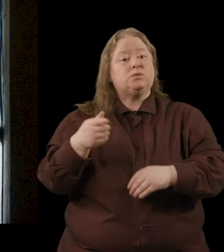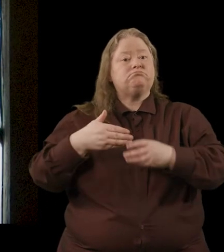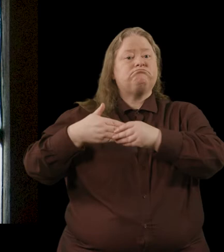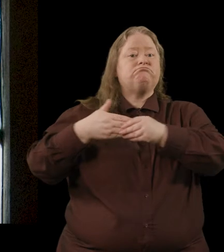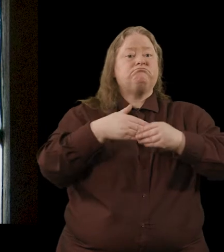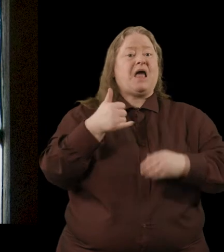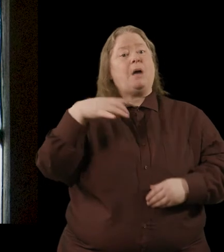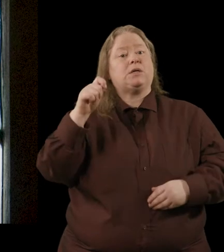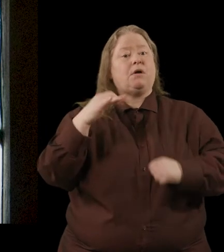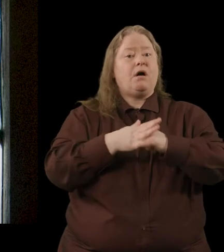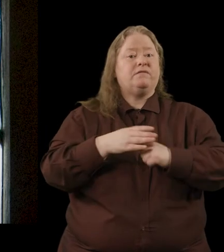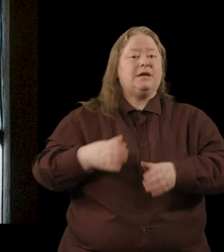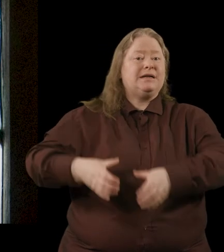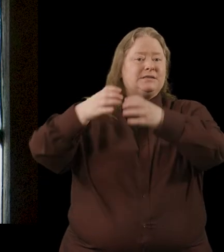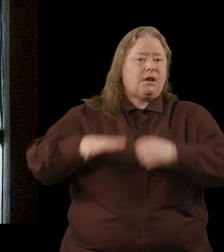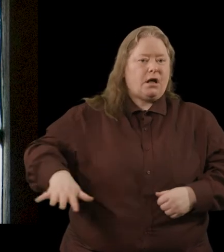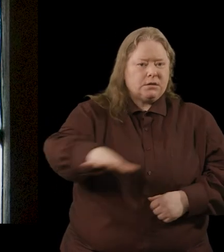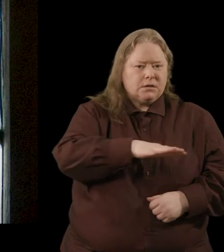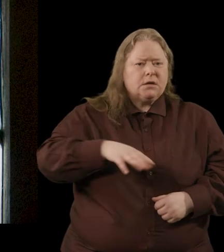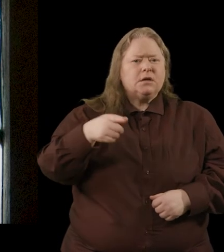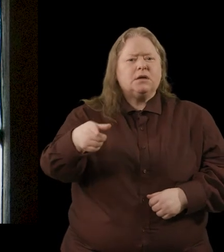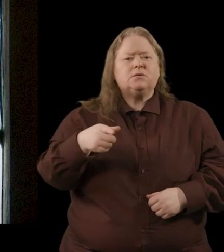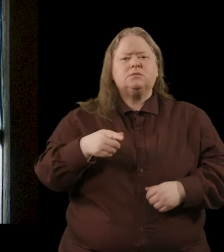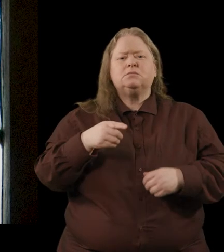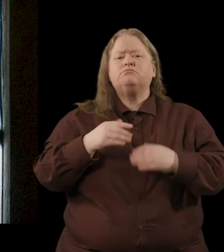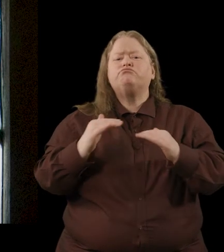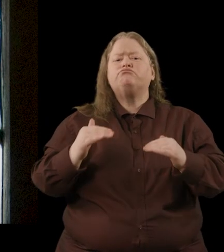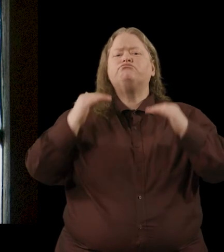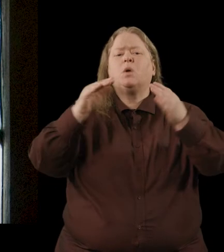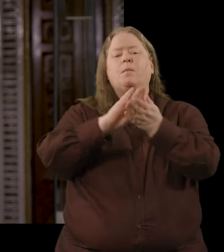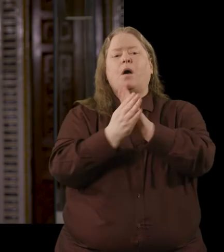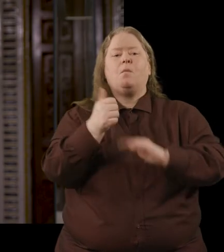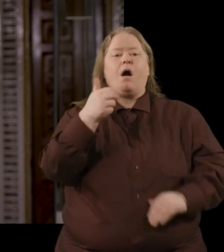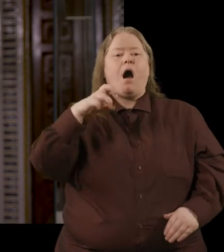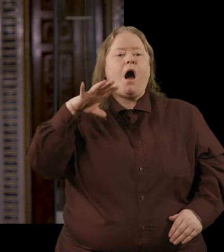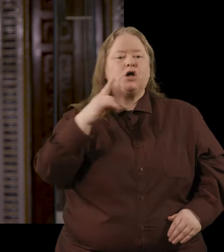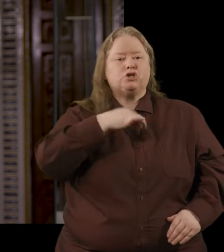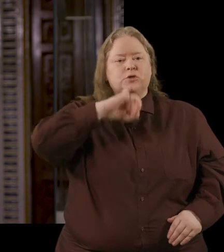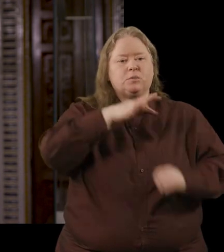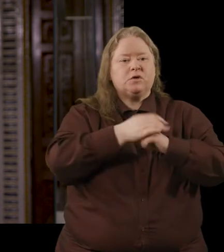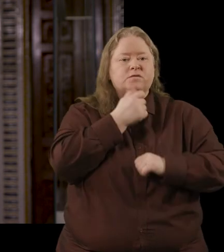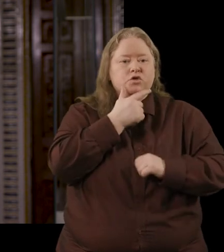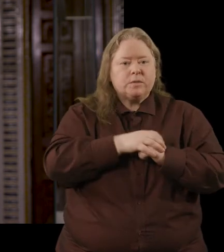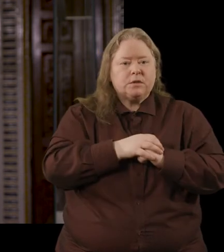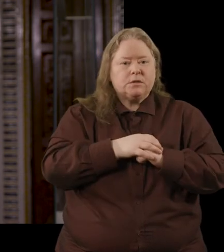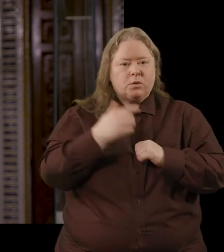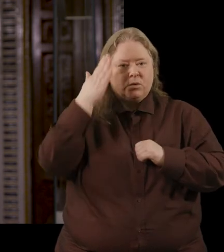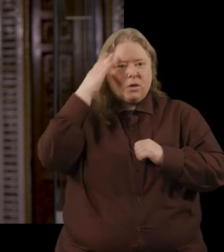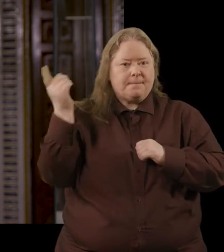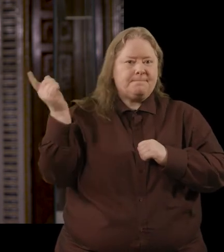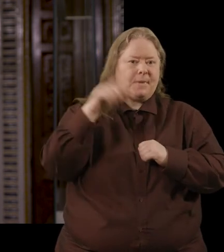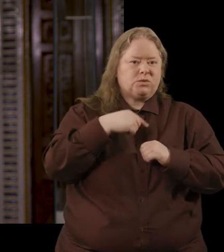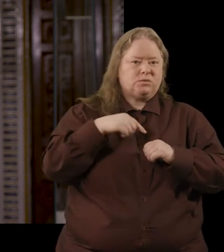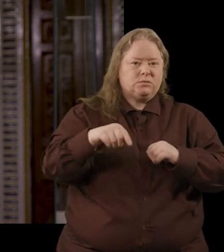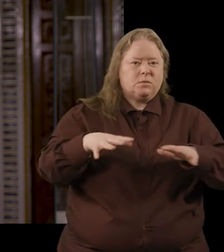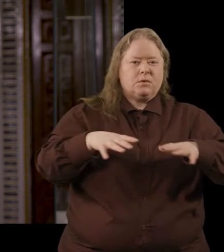abbot of glendalough he was eventually promoted to become archbishop of dublin but we know that he came back to this little remote